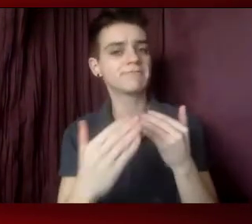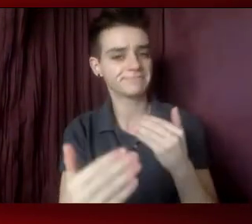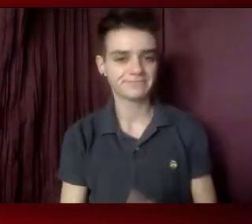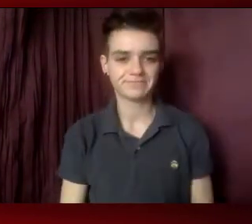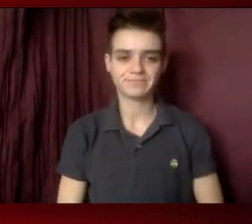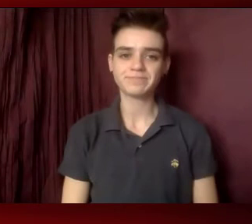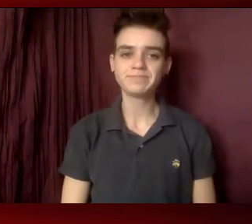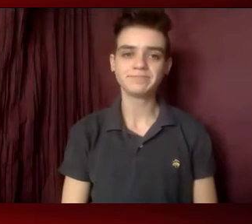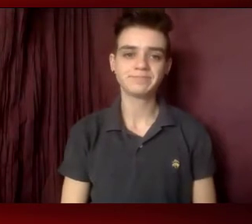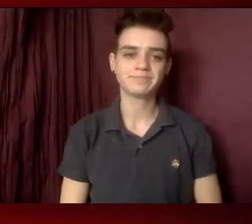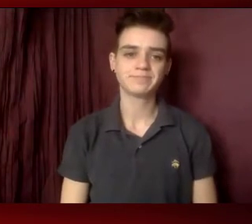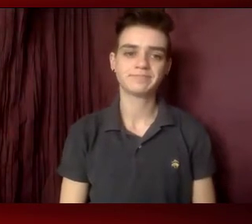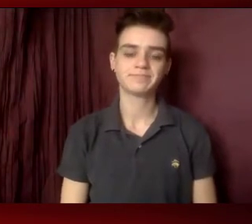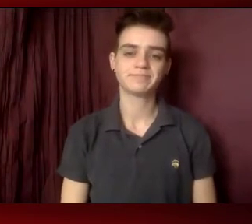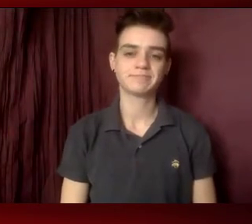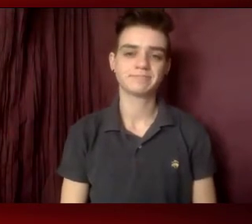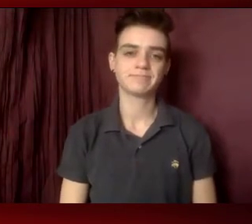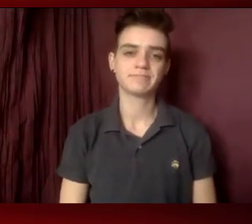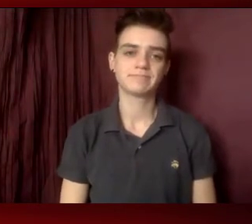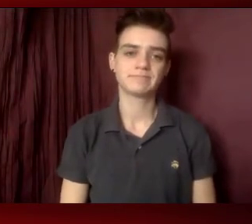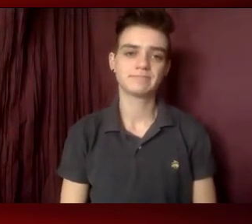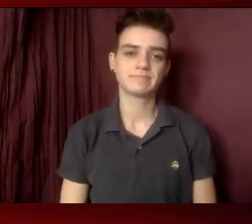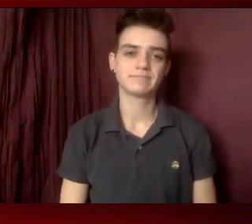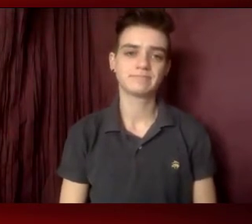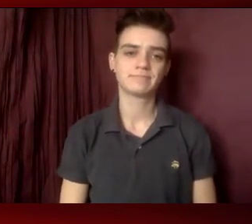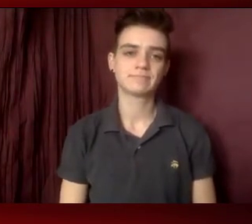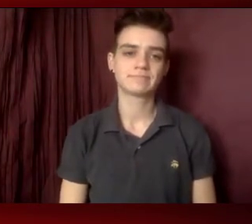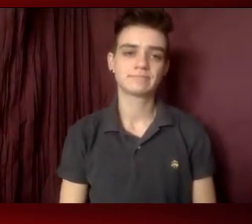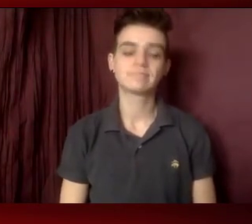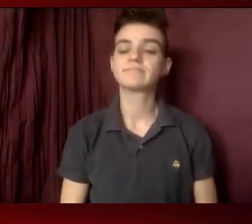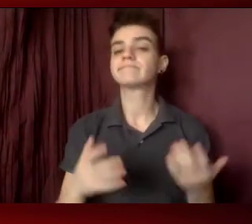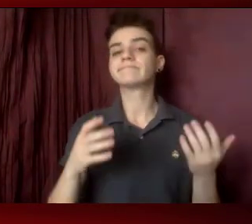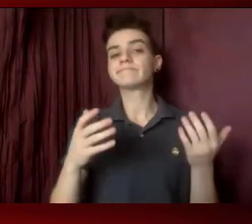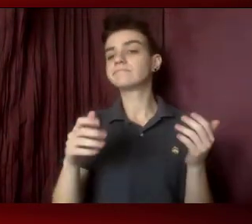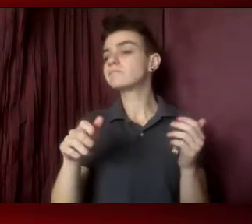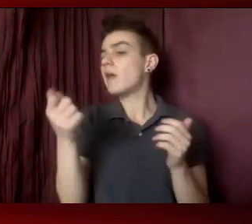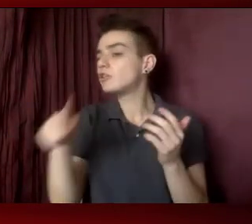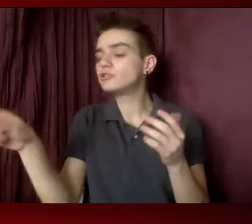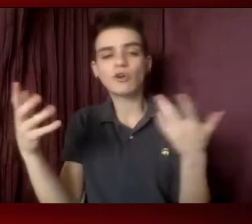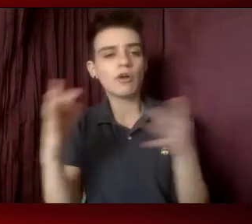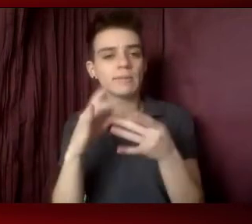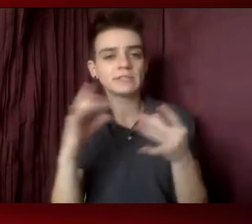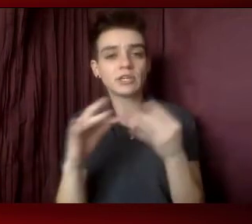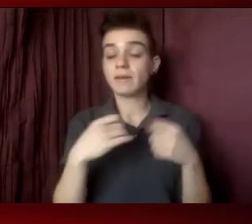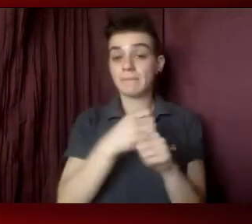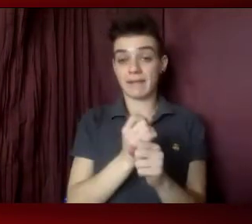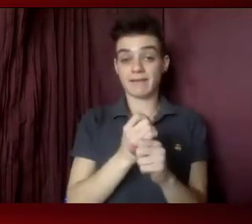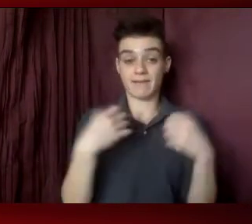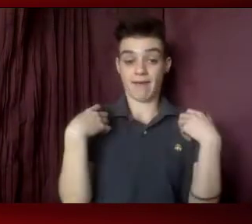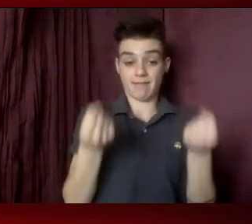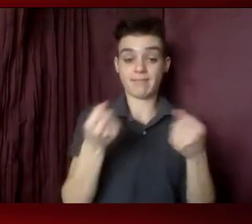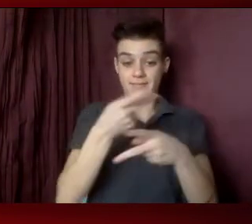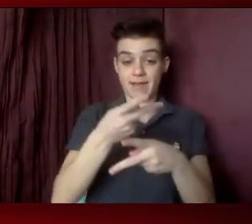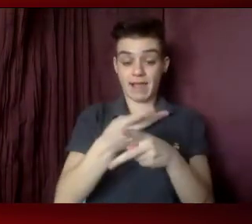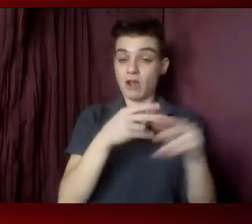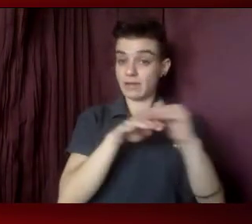take your voyage through AIDS Watch. As you heard from Jesse and others, making healthcare accessible is critical. If we're